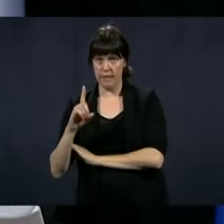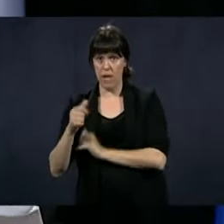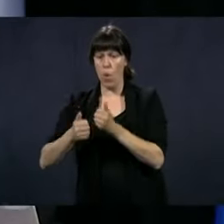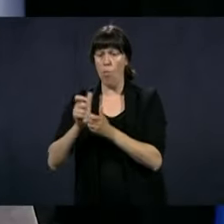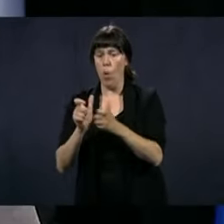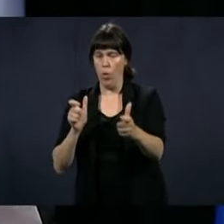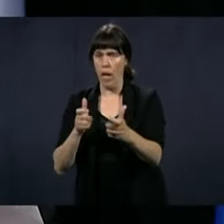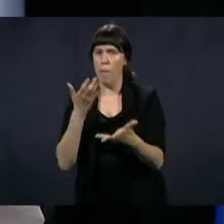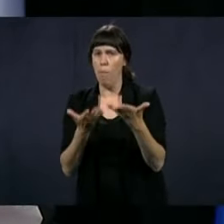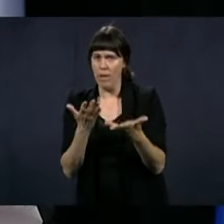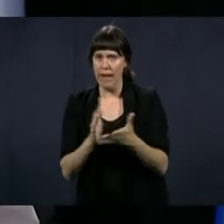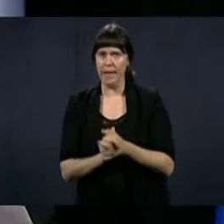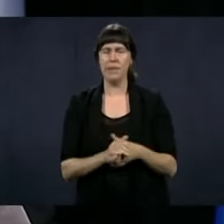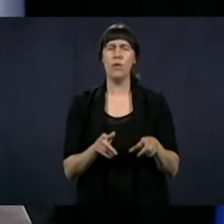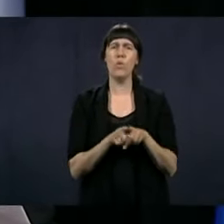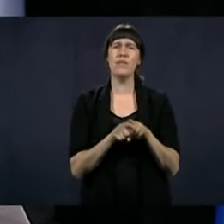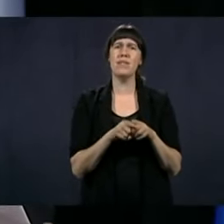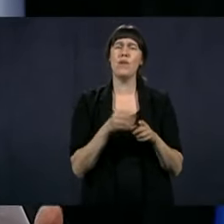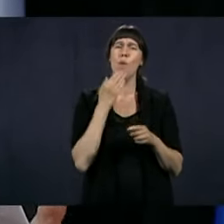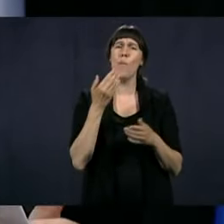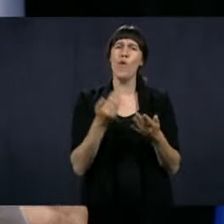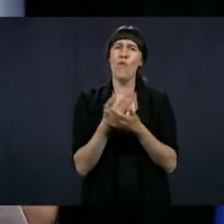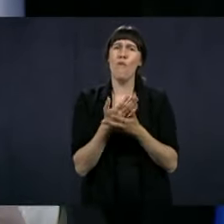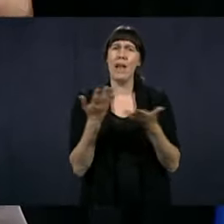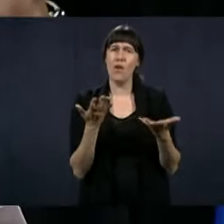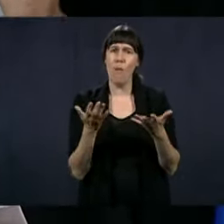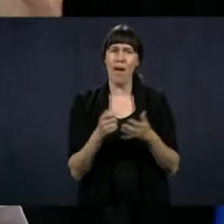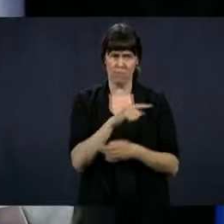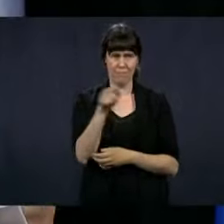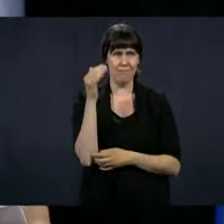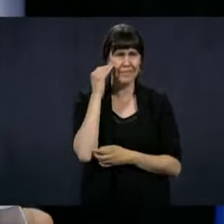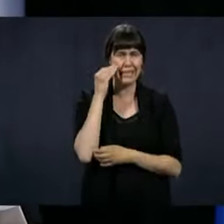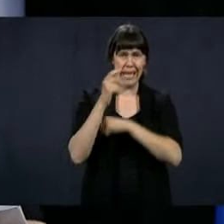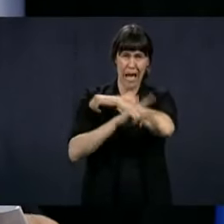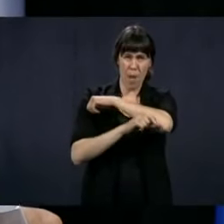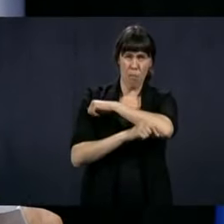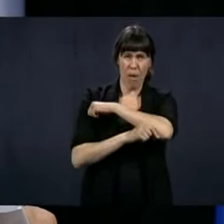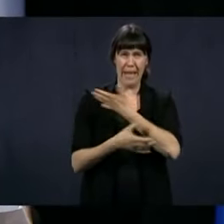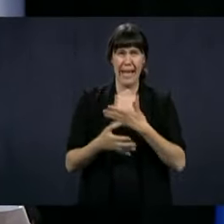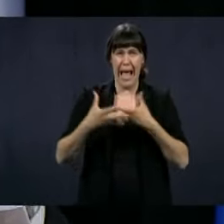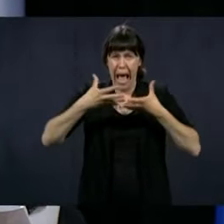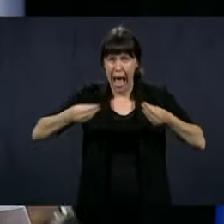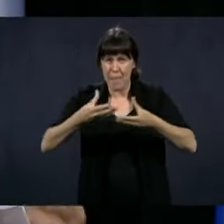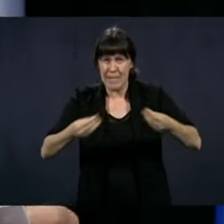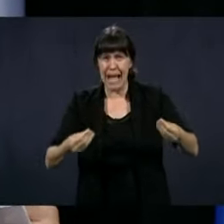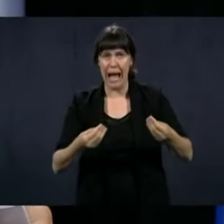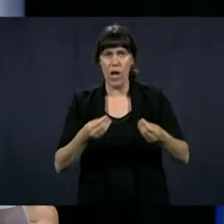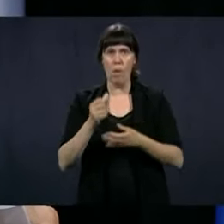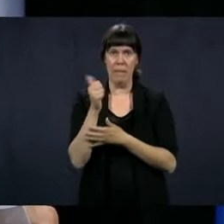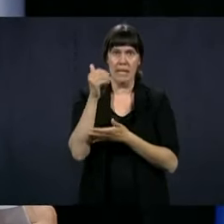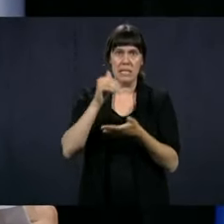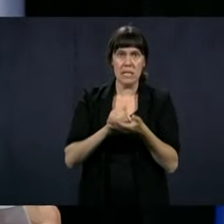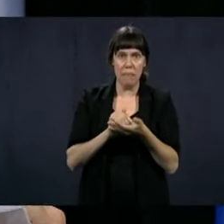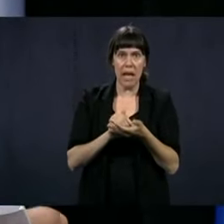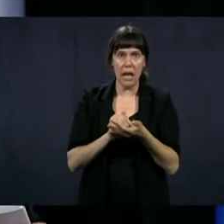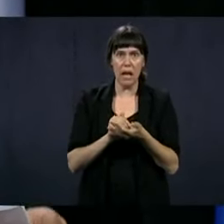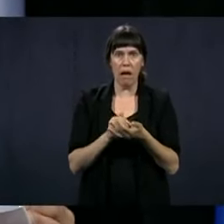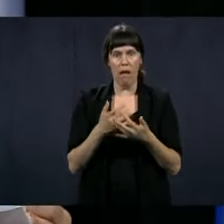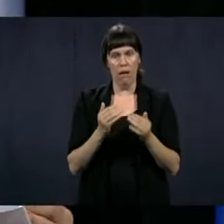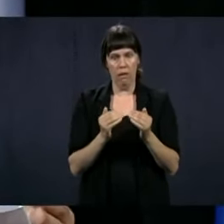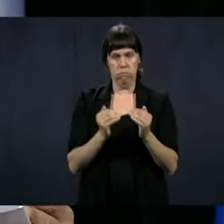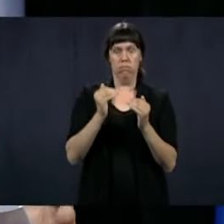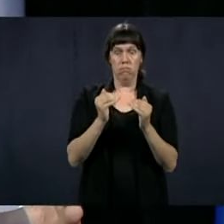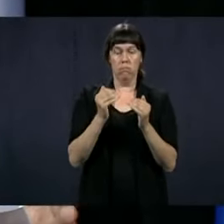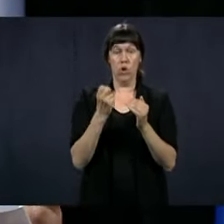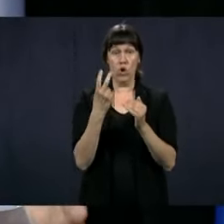There is good news still on the side of the workers who are absent. We went up to 12,000, then 10